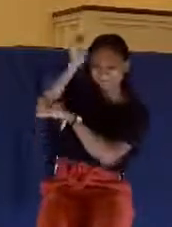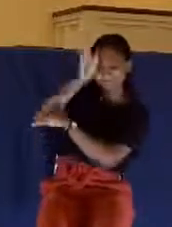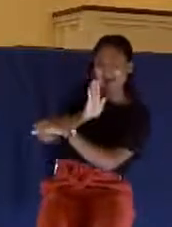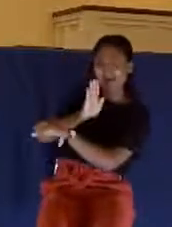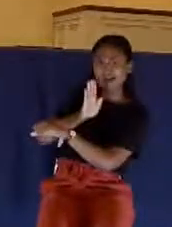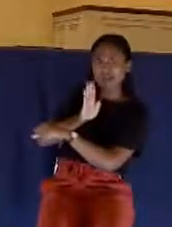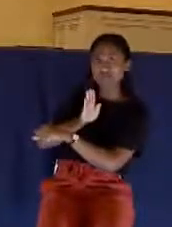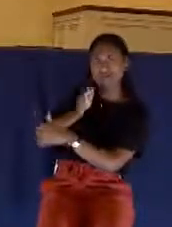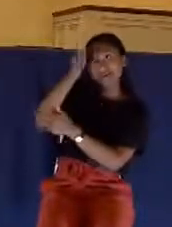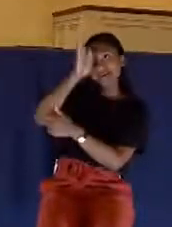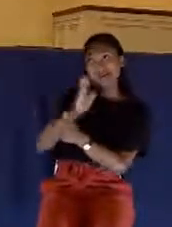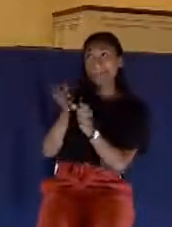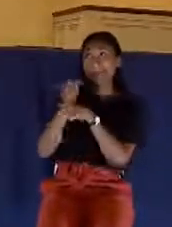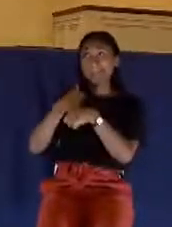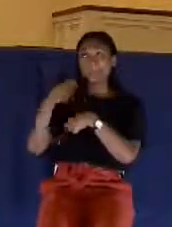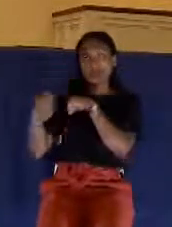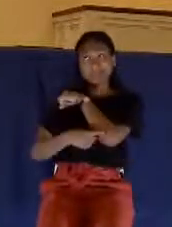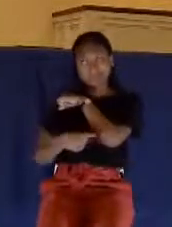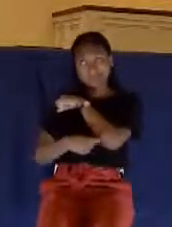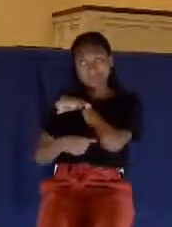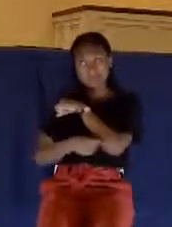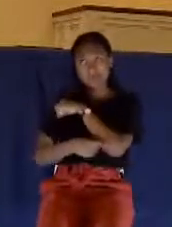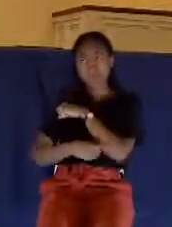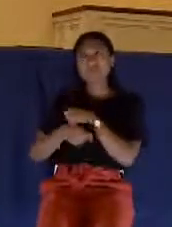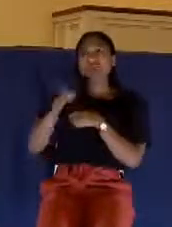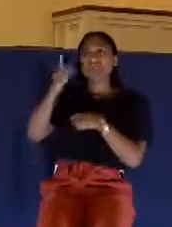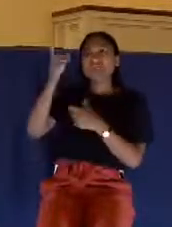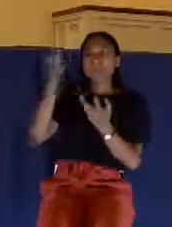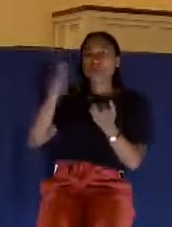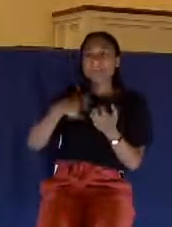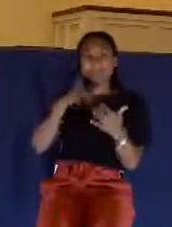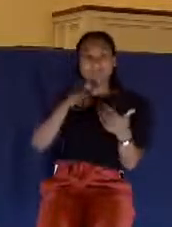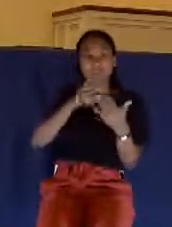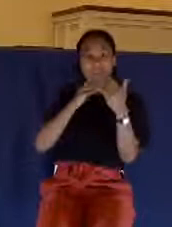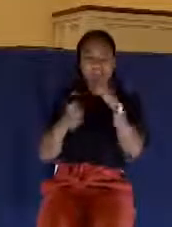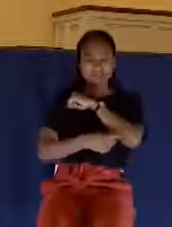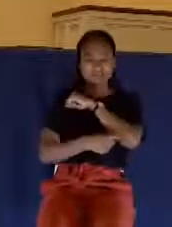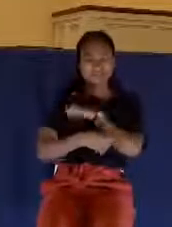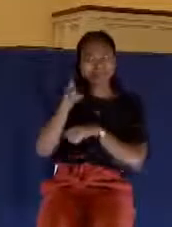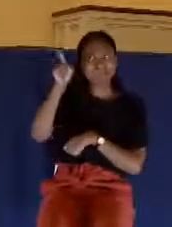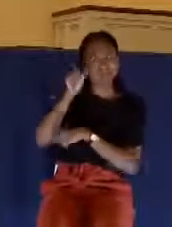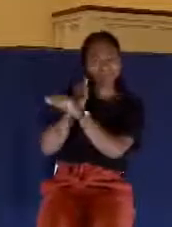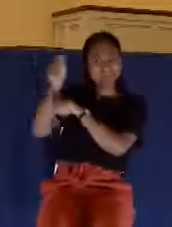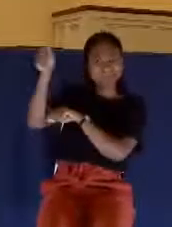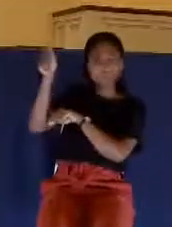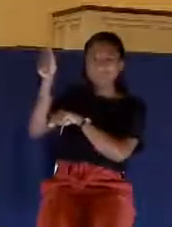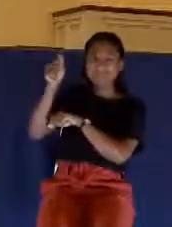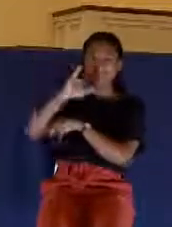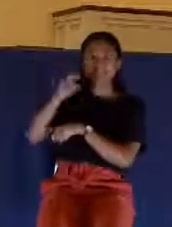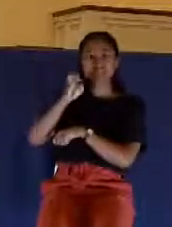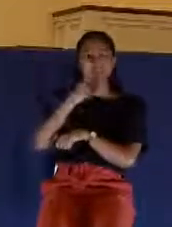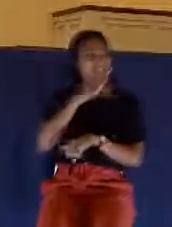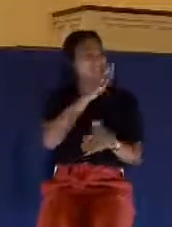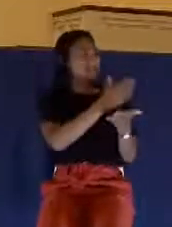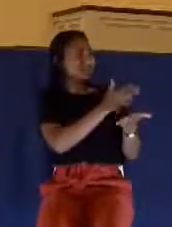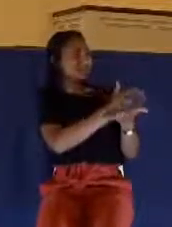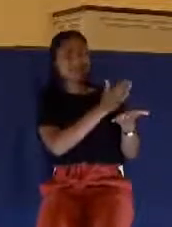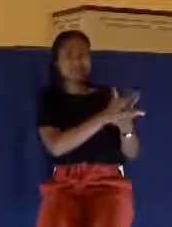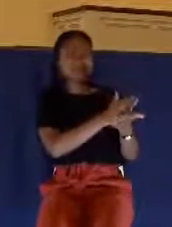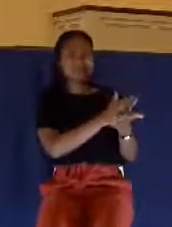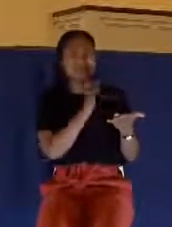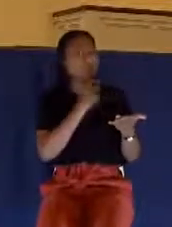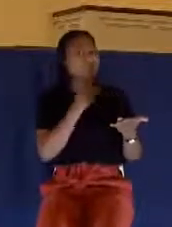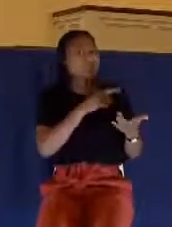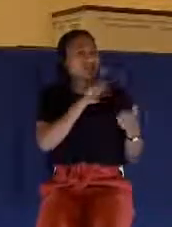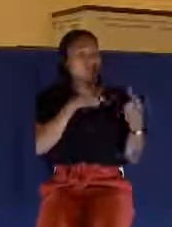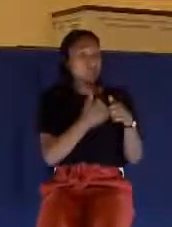and so he must have wanted this to happen. And so they're kind of, in a way, pointing to God. But James says, let no man say when you're tempted,